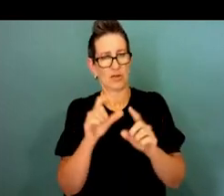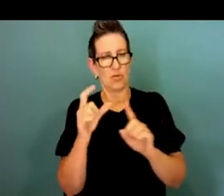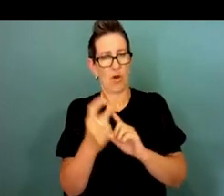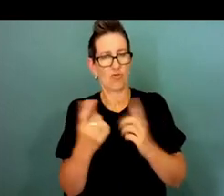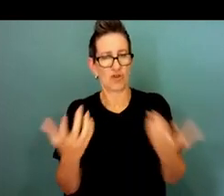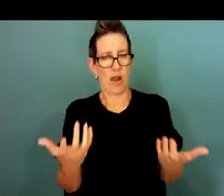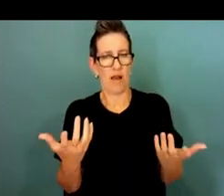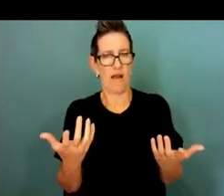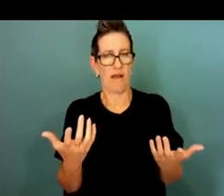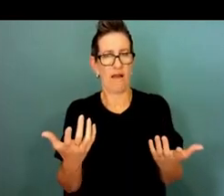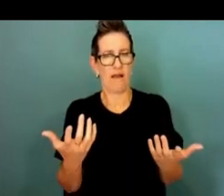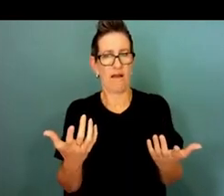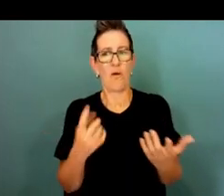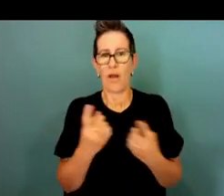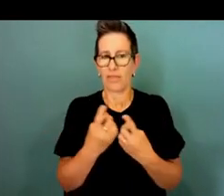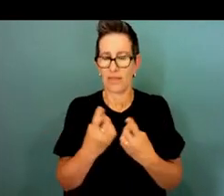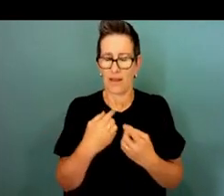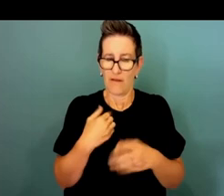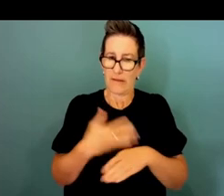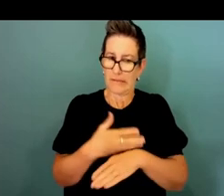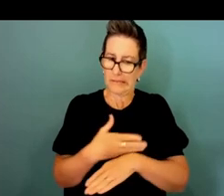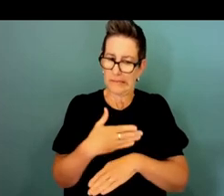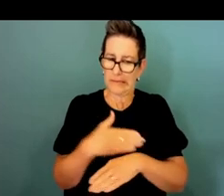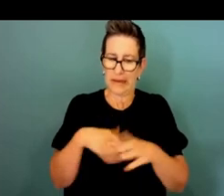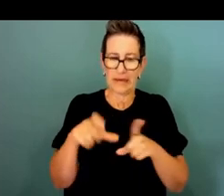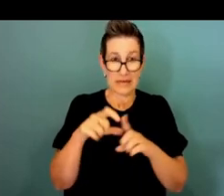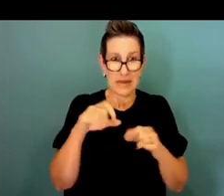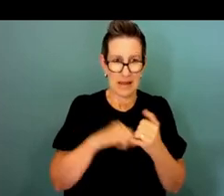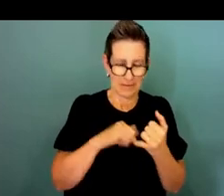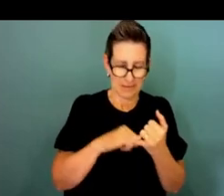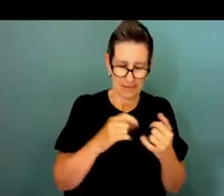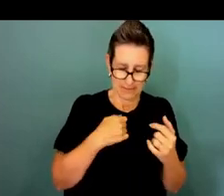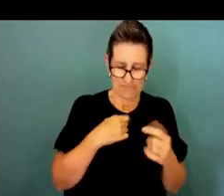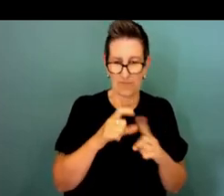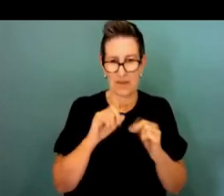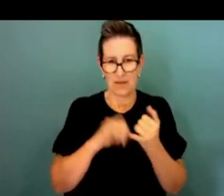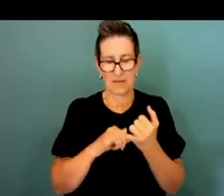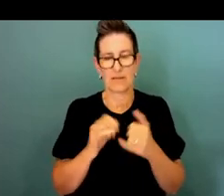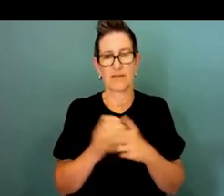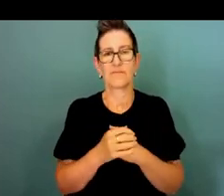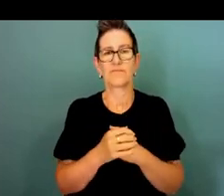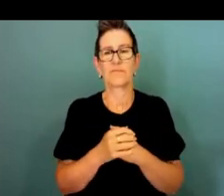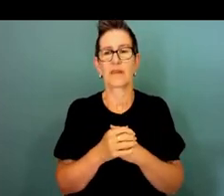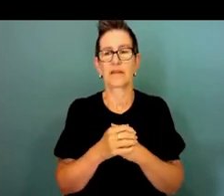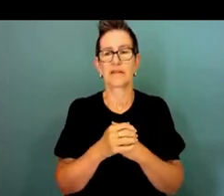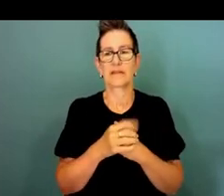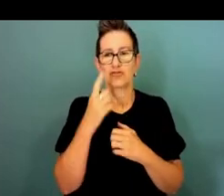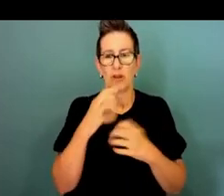the things that I've been working hard on in DSS is is a culture that